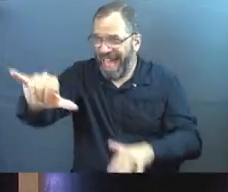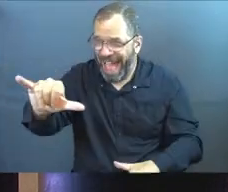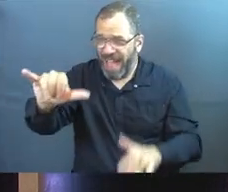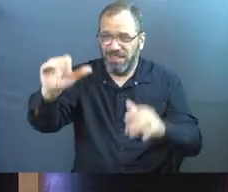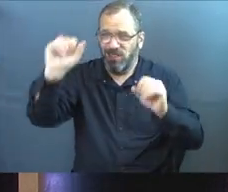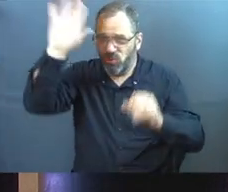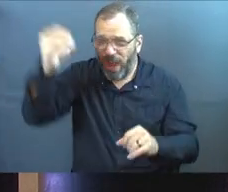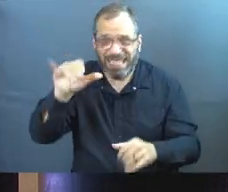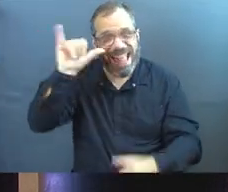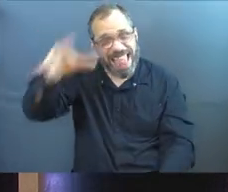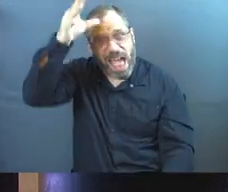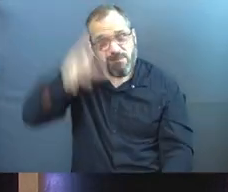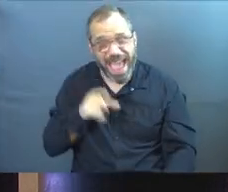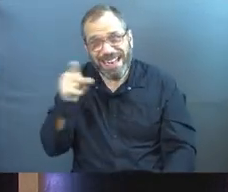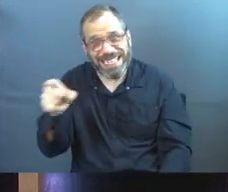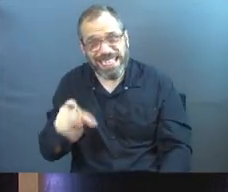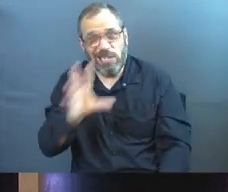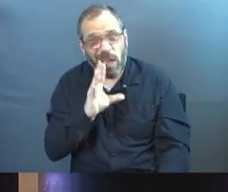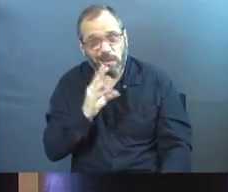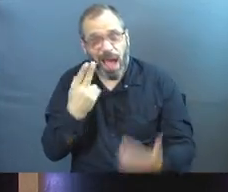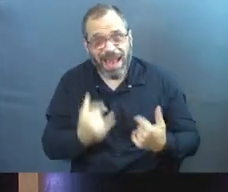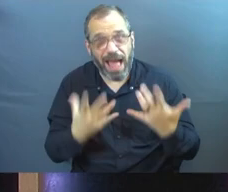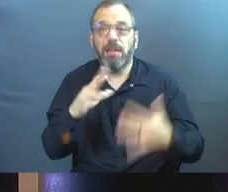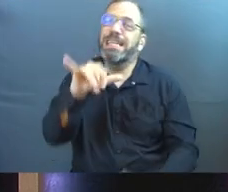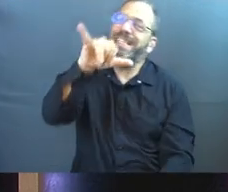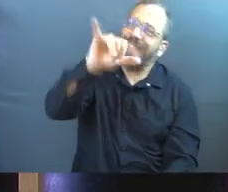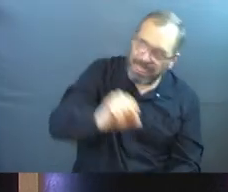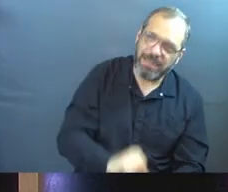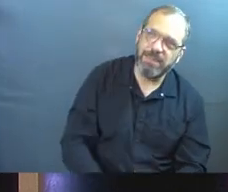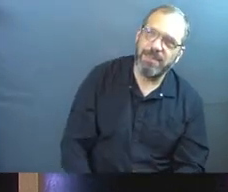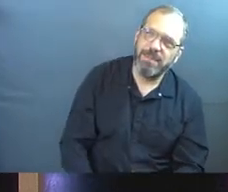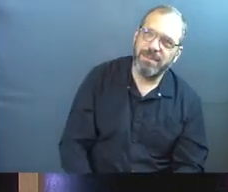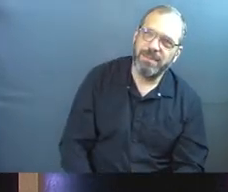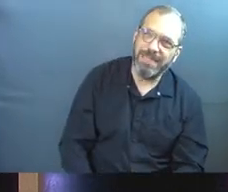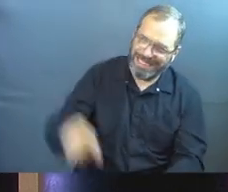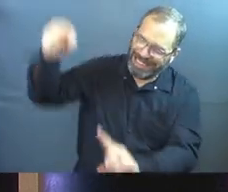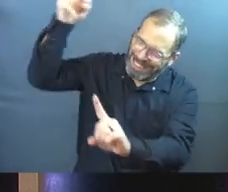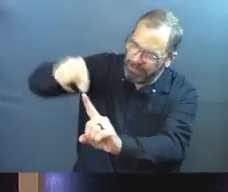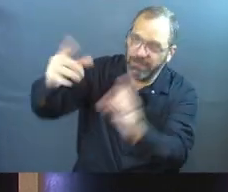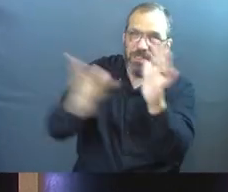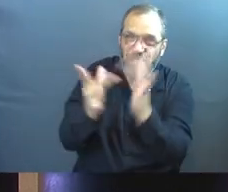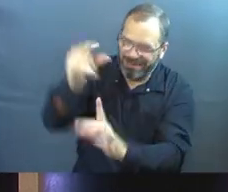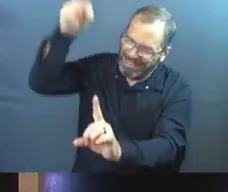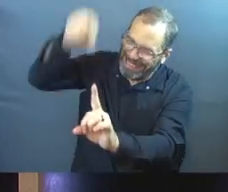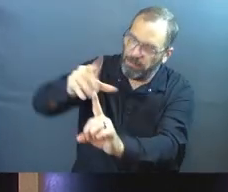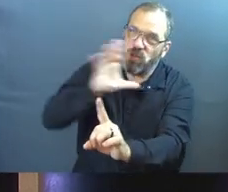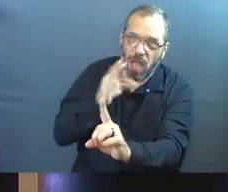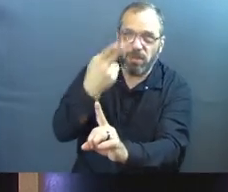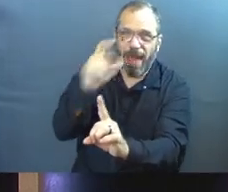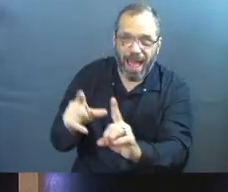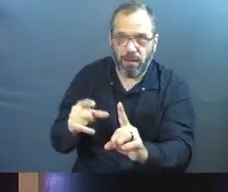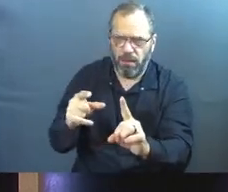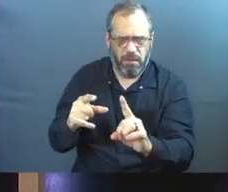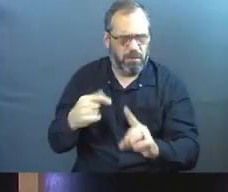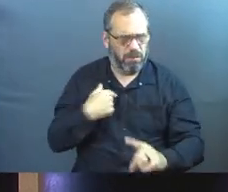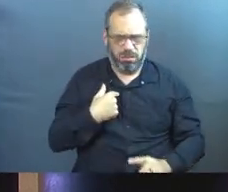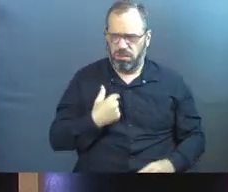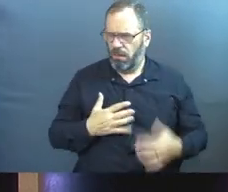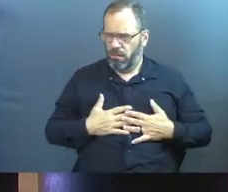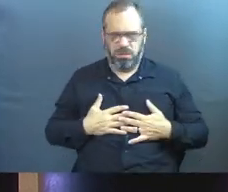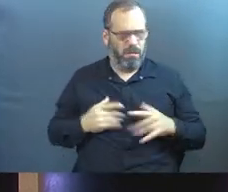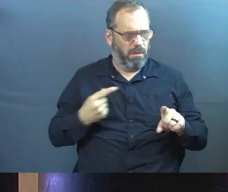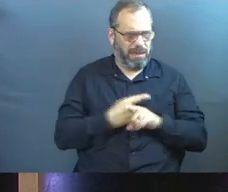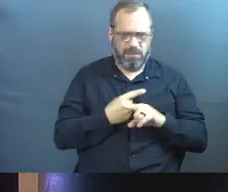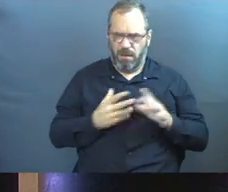that guy is the guy that talked about hell? Yes. Yes. And that's a conflict for us in our